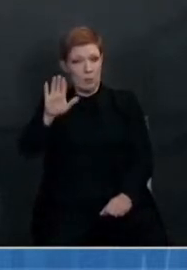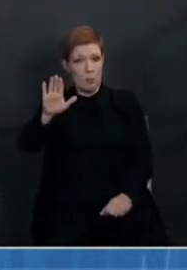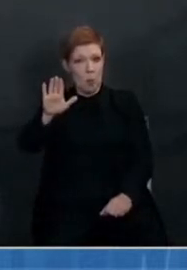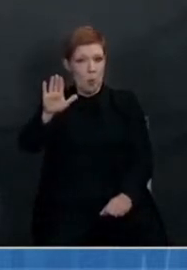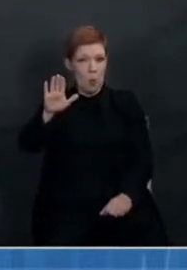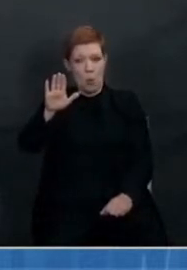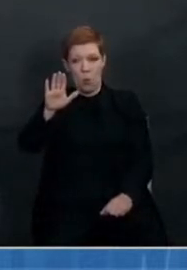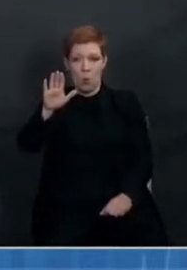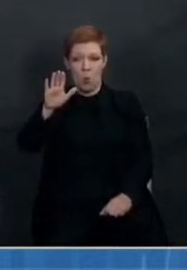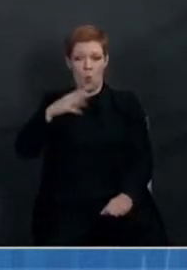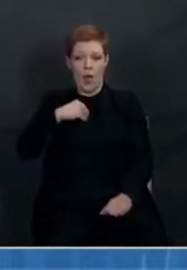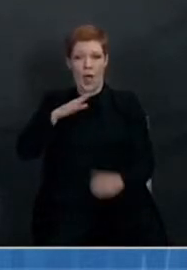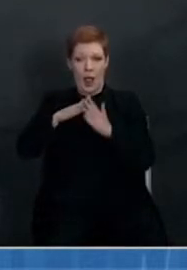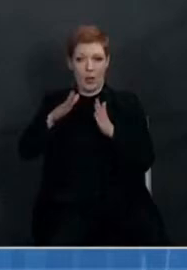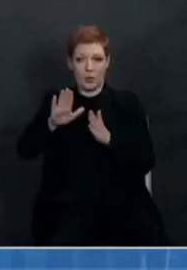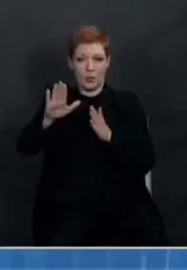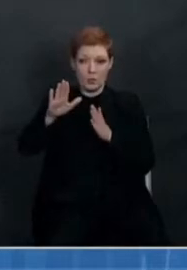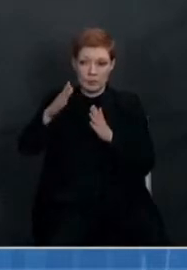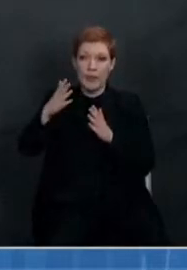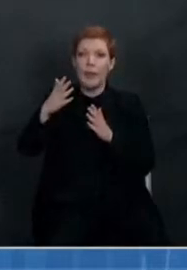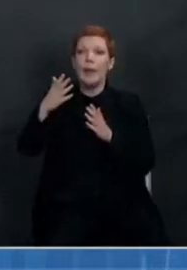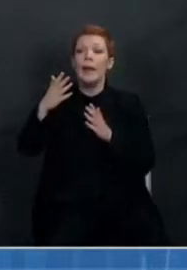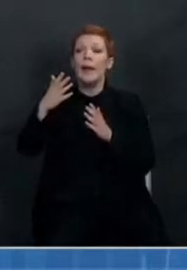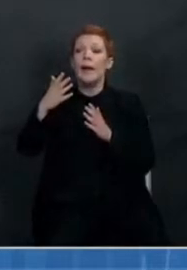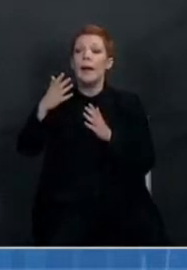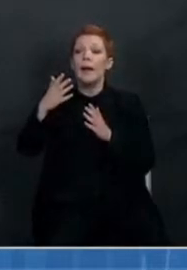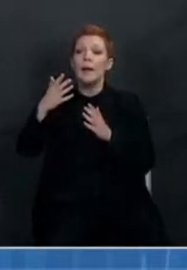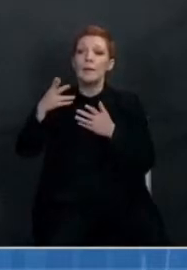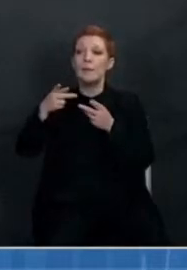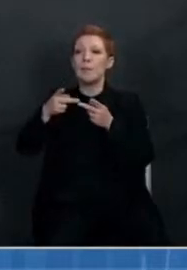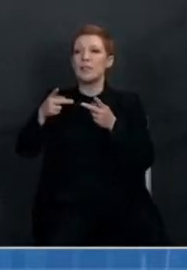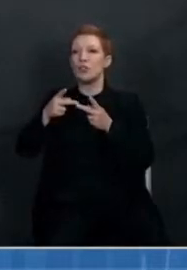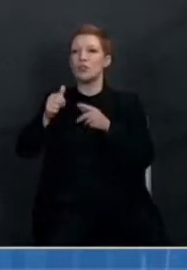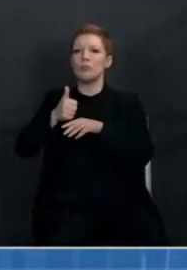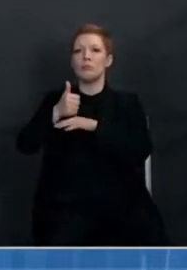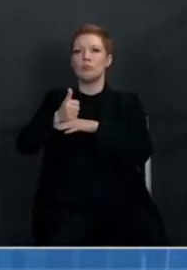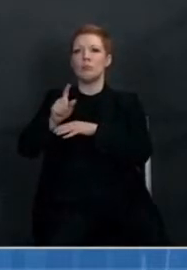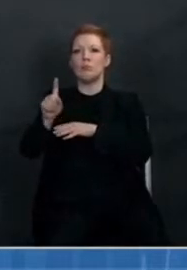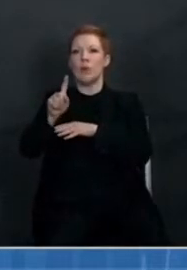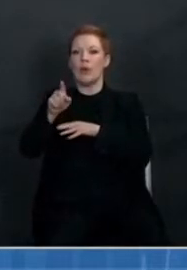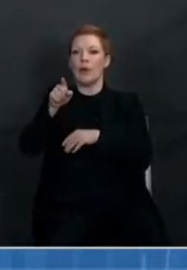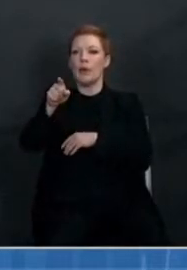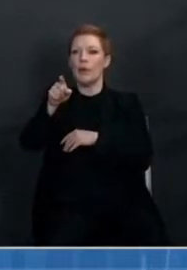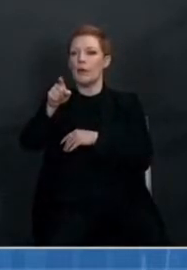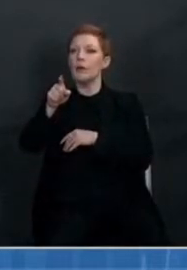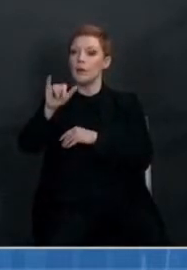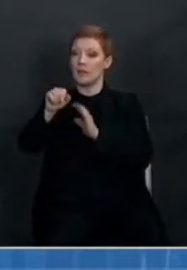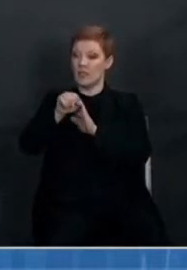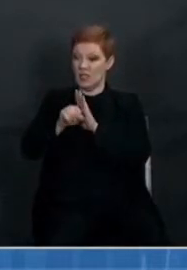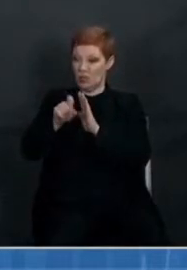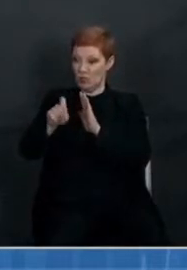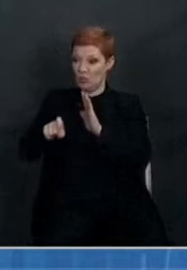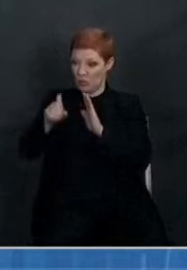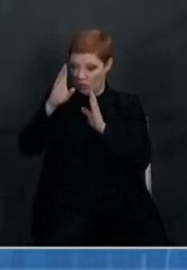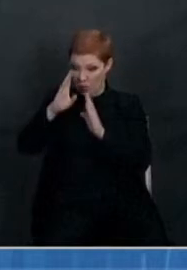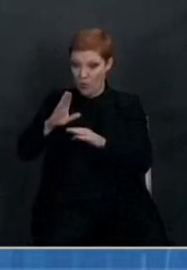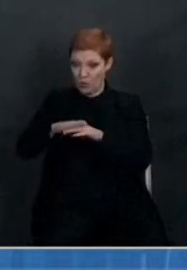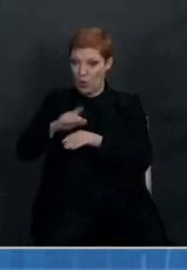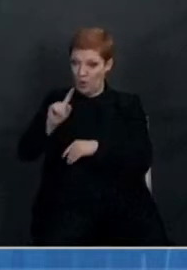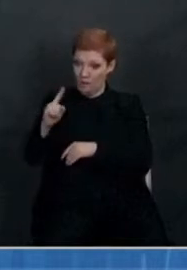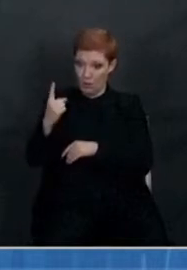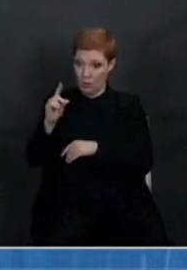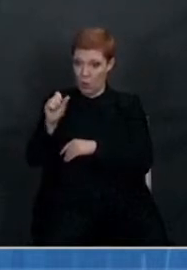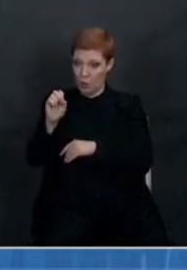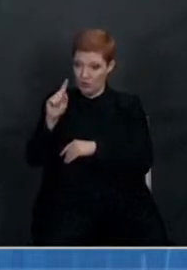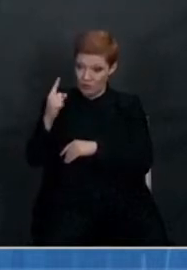some of the interviews we've heard of whether states should be focusing on just a single first dose and getting as many people vaccinated as